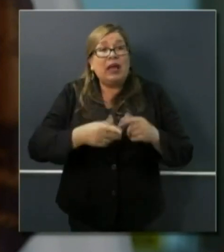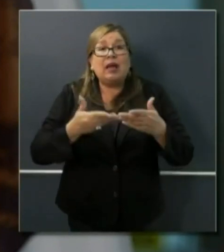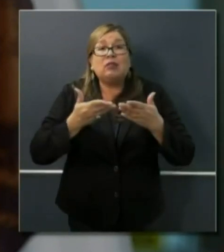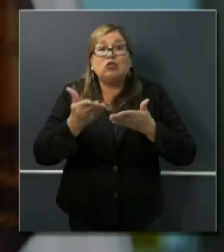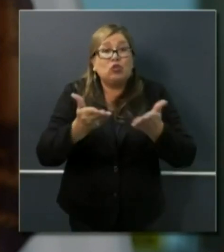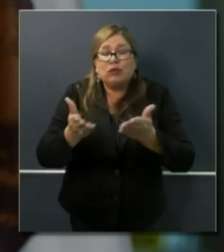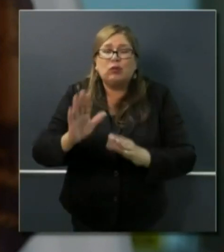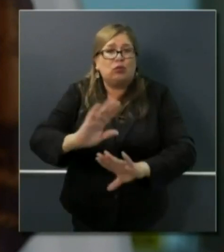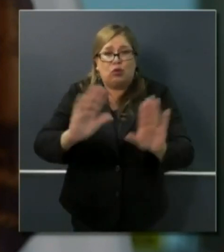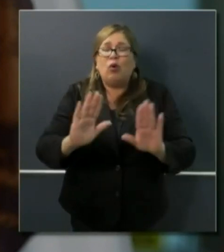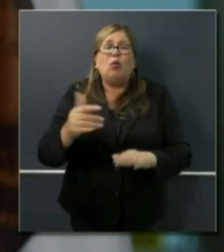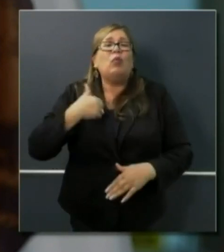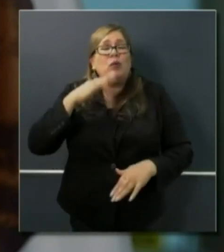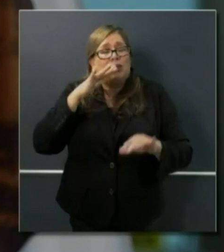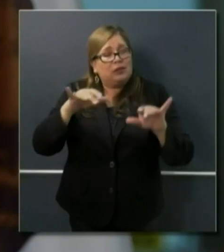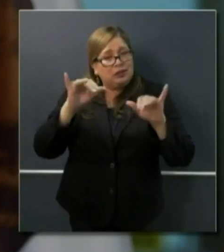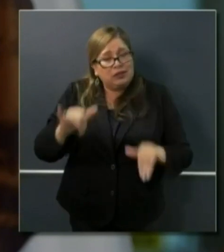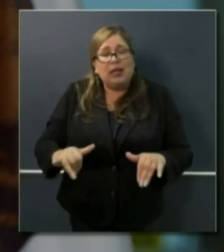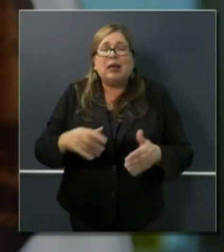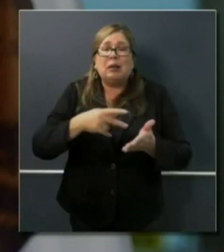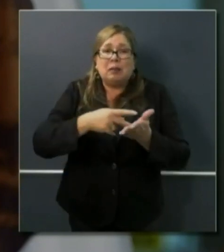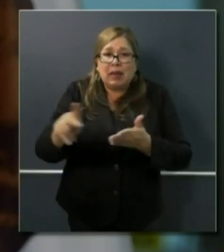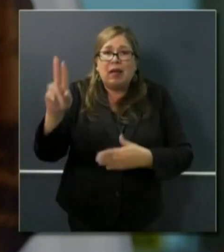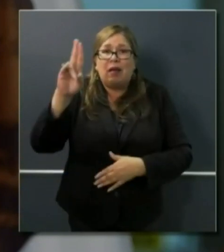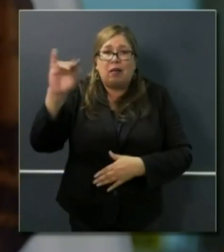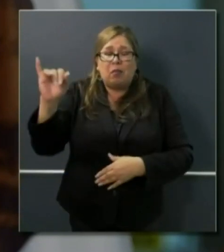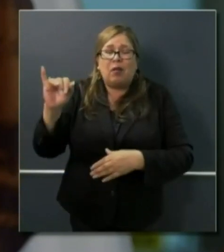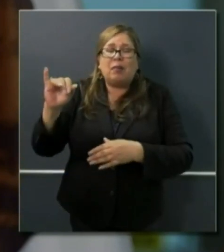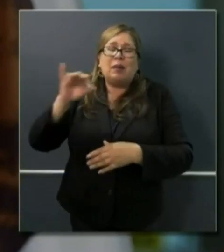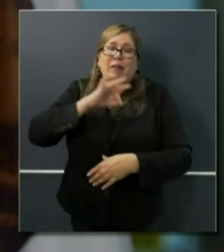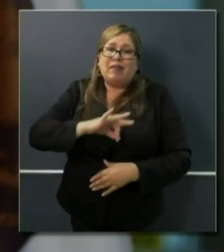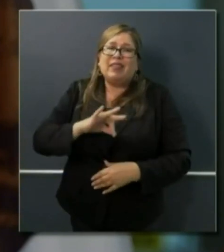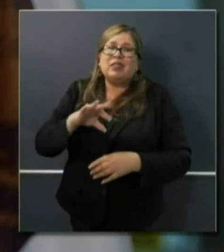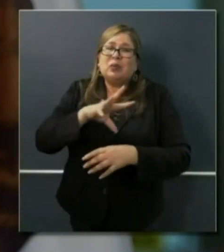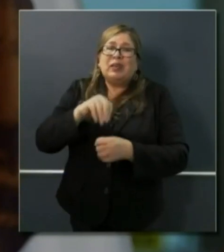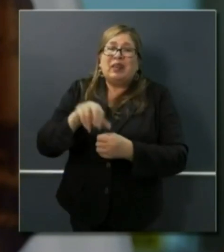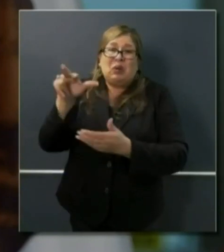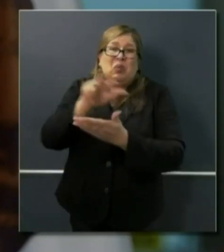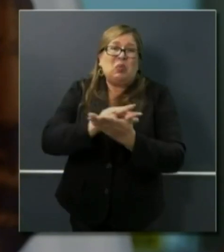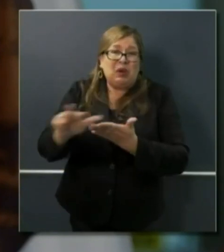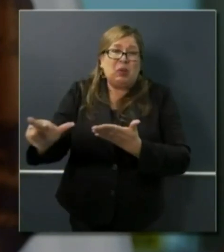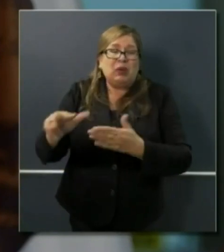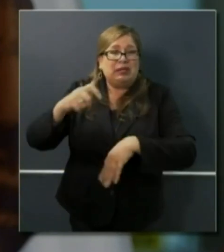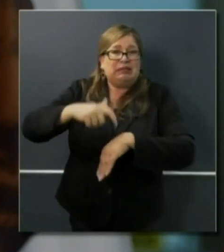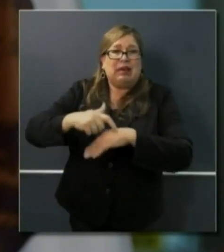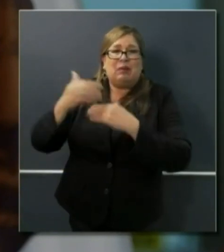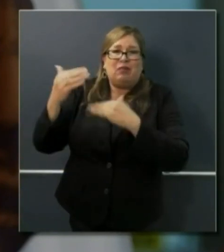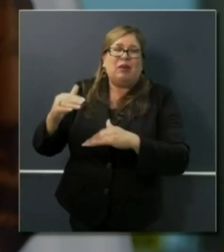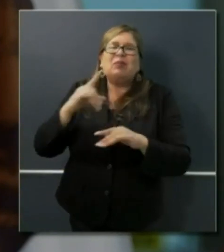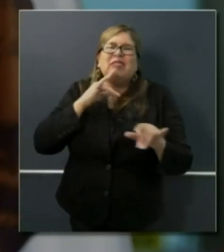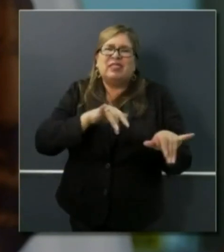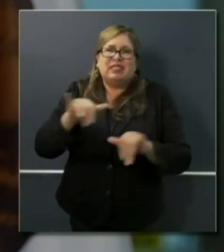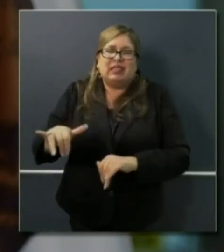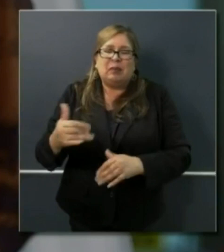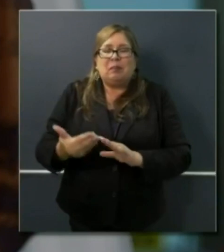to pay unemployment insurance benefits within the three-week time frame that was true before this pandemic.